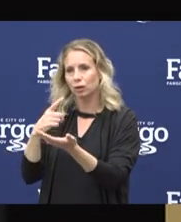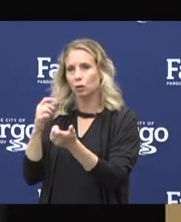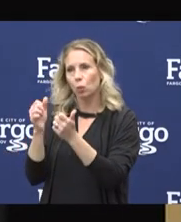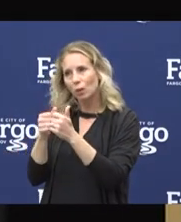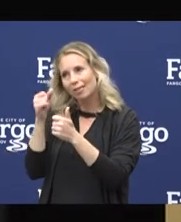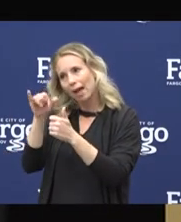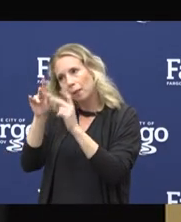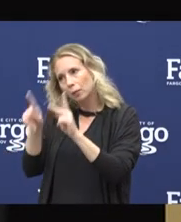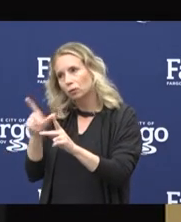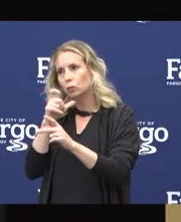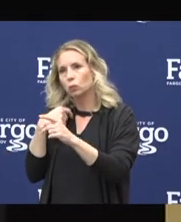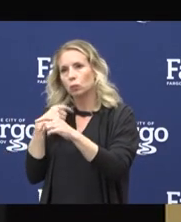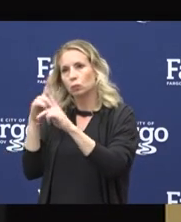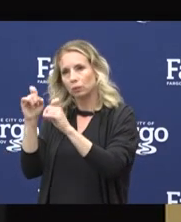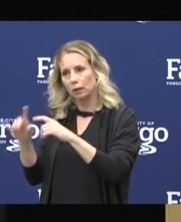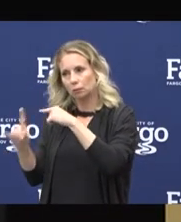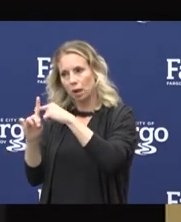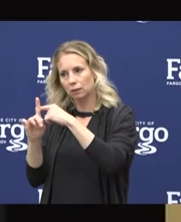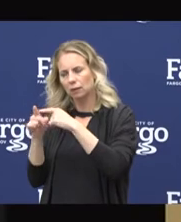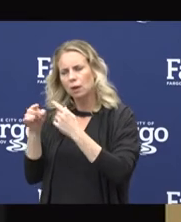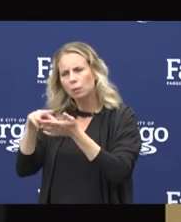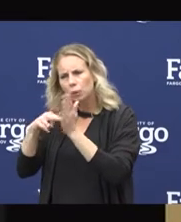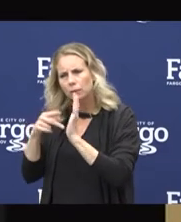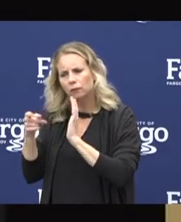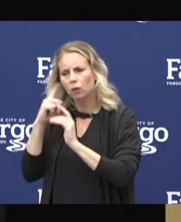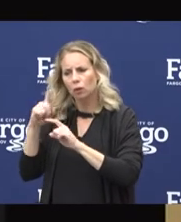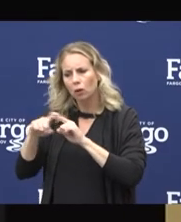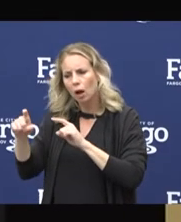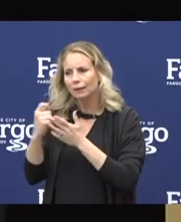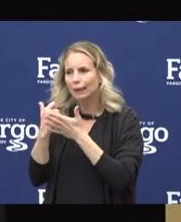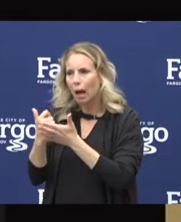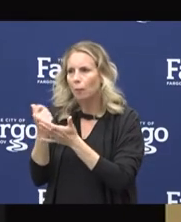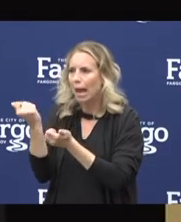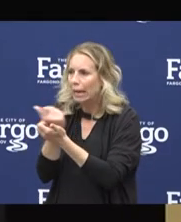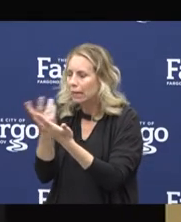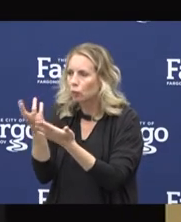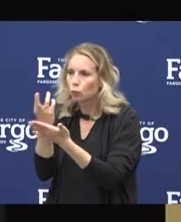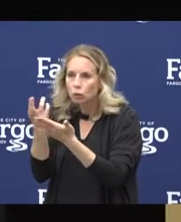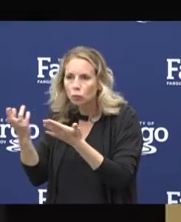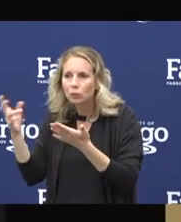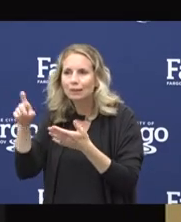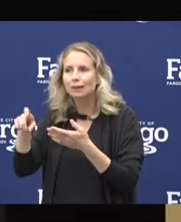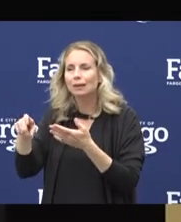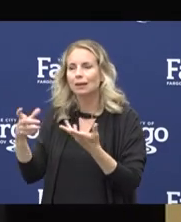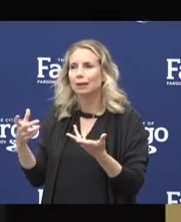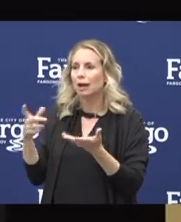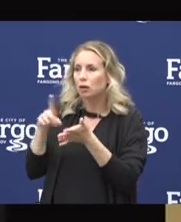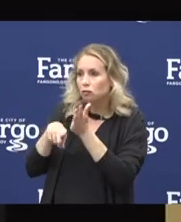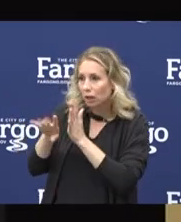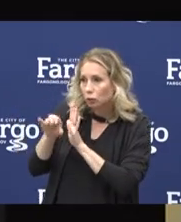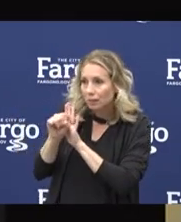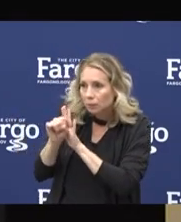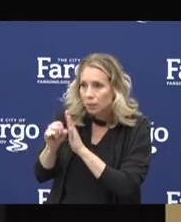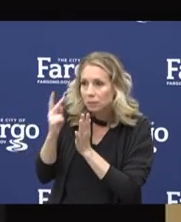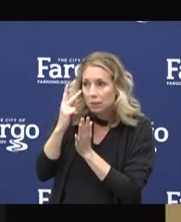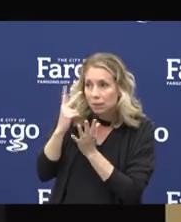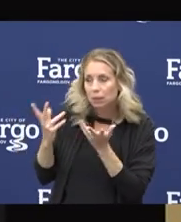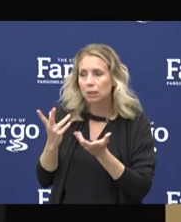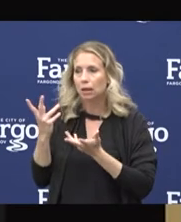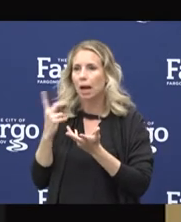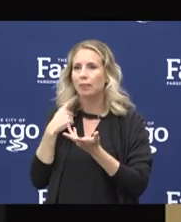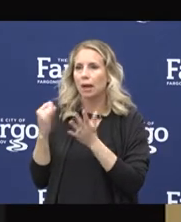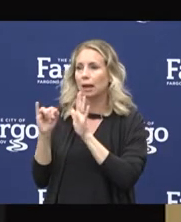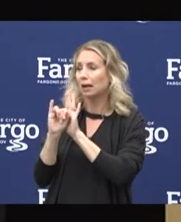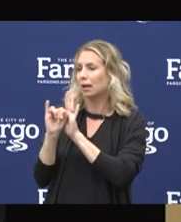case. The purpose of this call is to help you with any resources that you might need to check on your symptoms and, of course, to identify